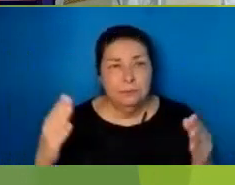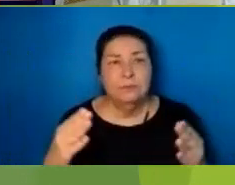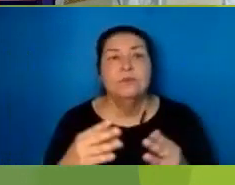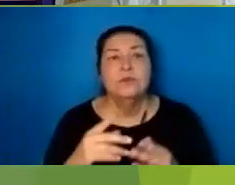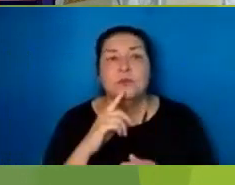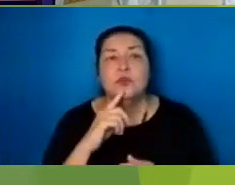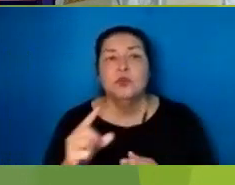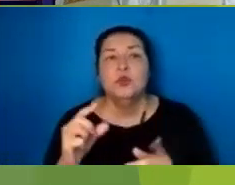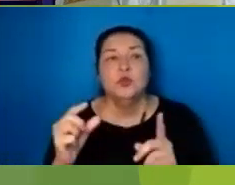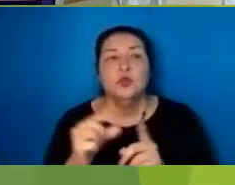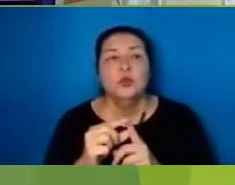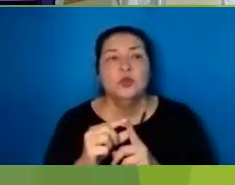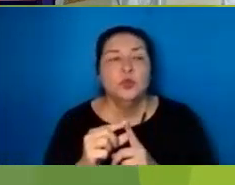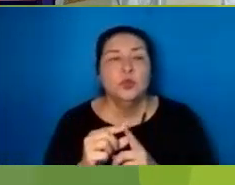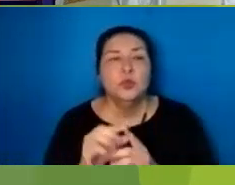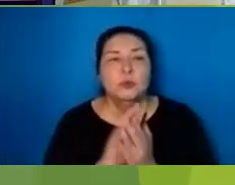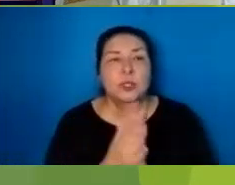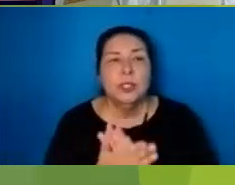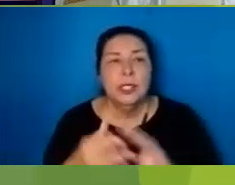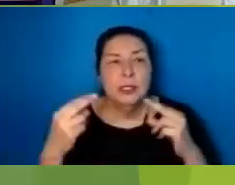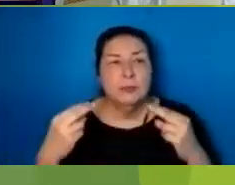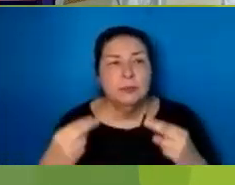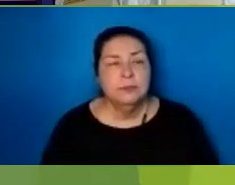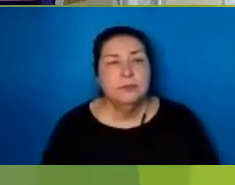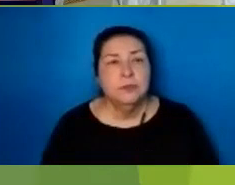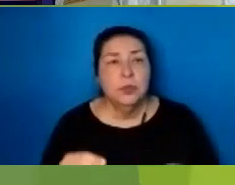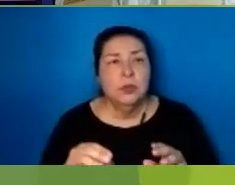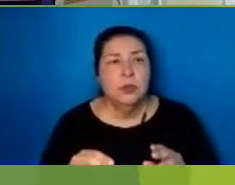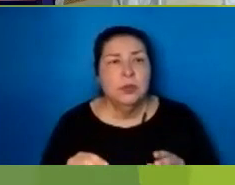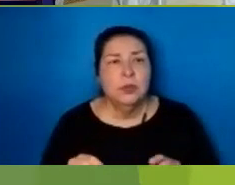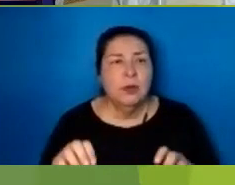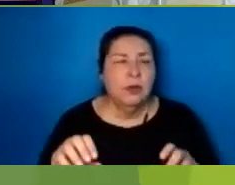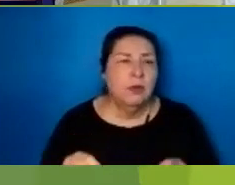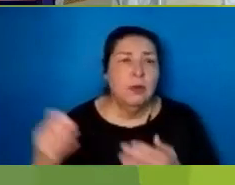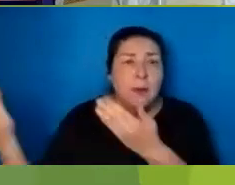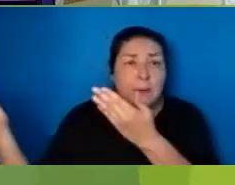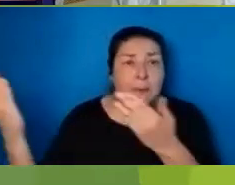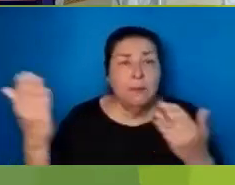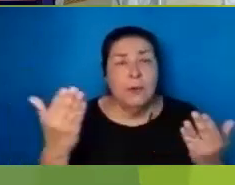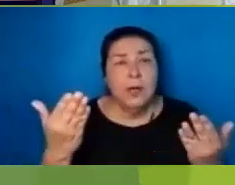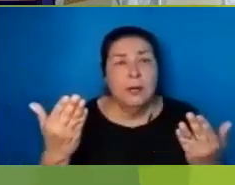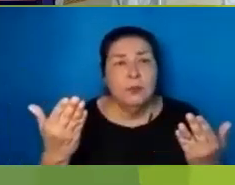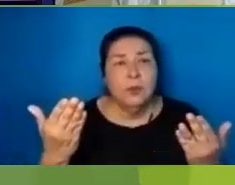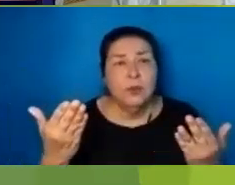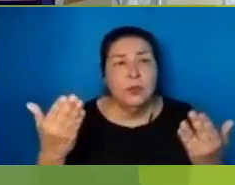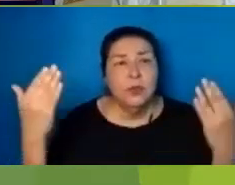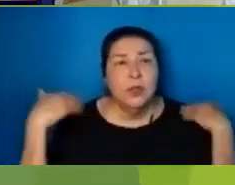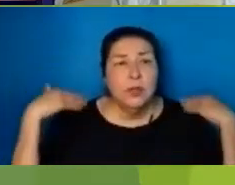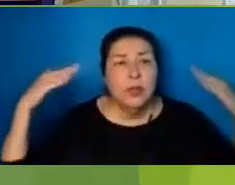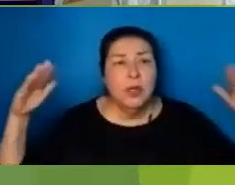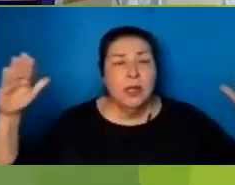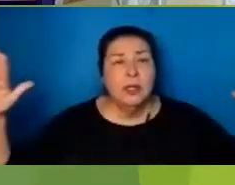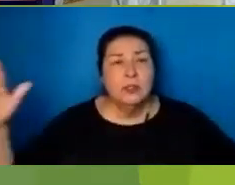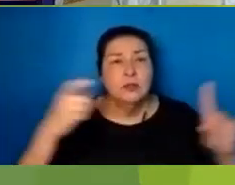earth. bring forth hosts of heaven in jubilant